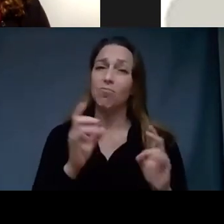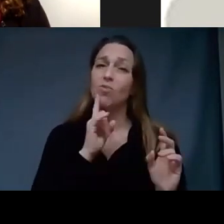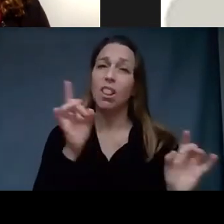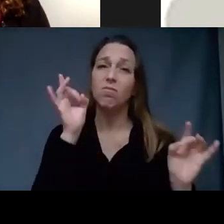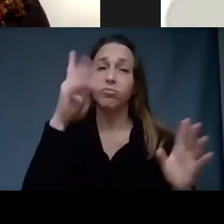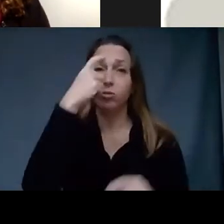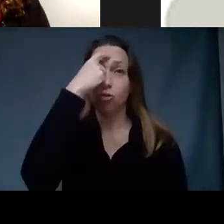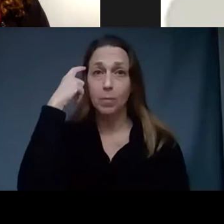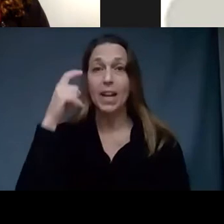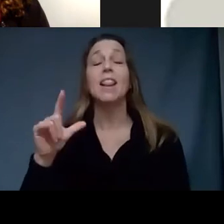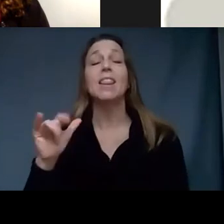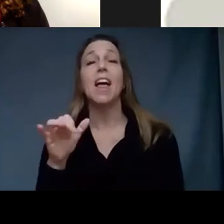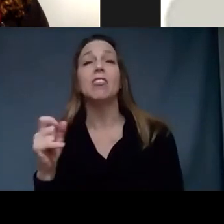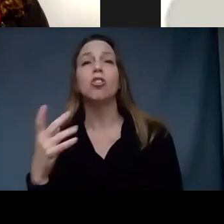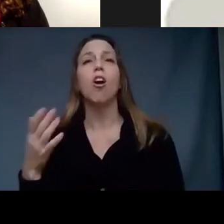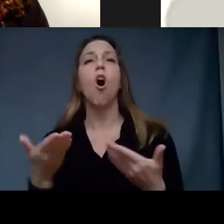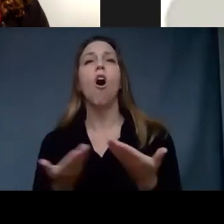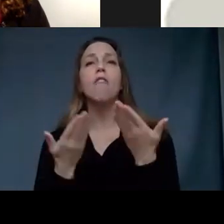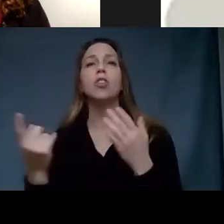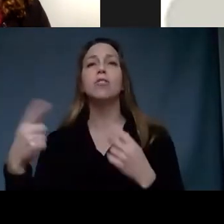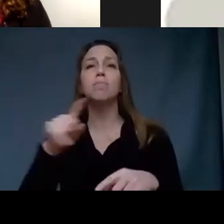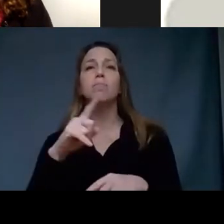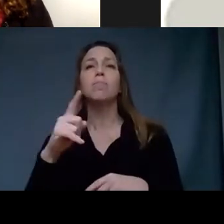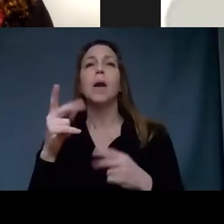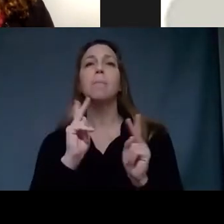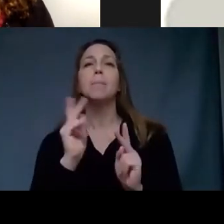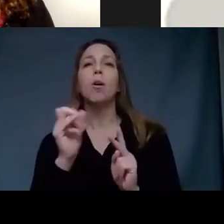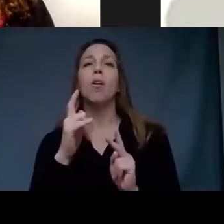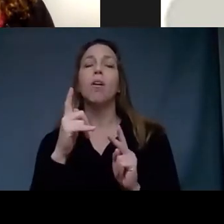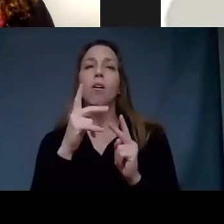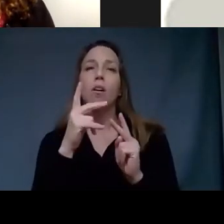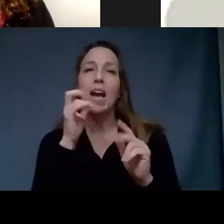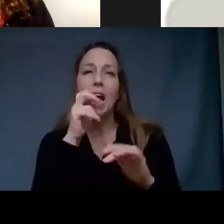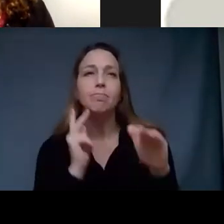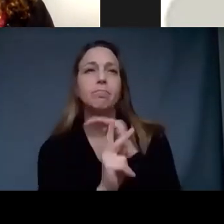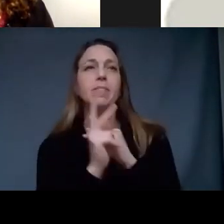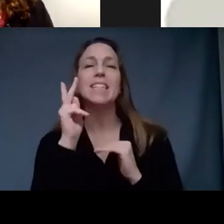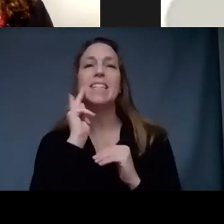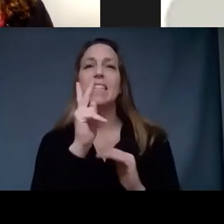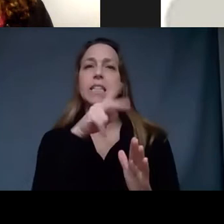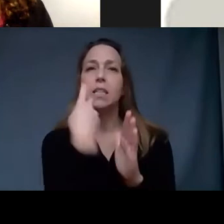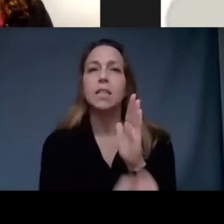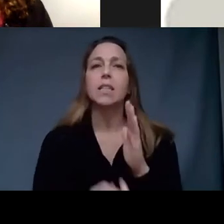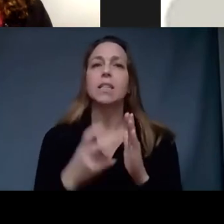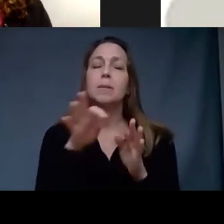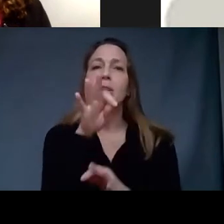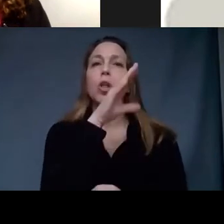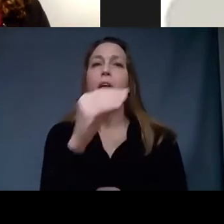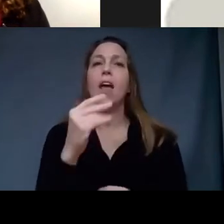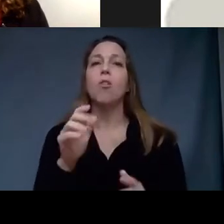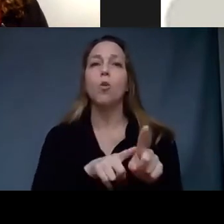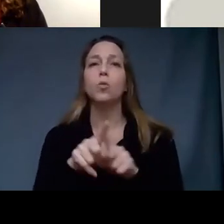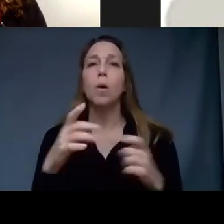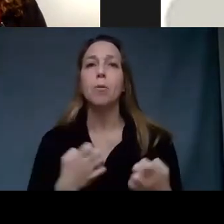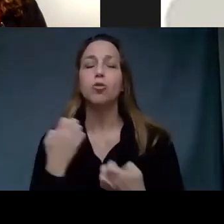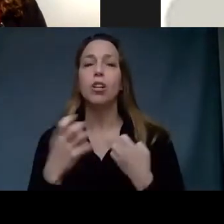Lyshak offers viewers a cascade of stories and spaces into which they can immerse themselves spiritually and emotionally,